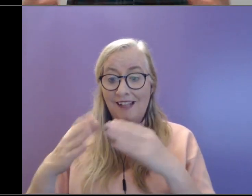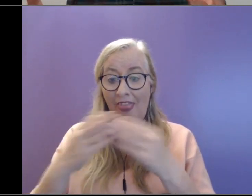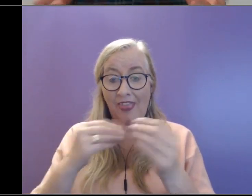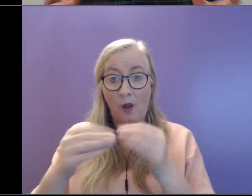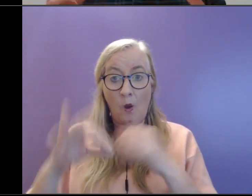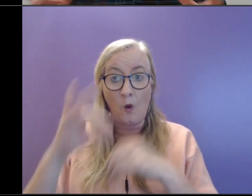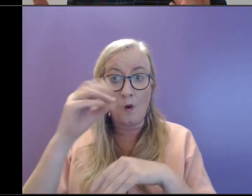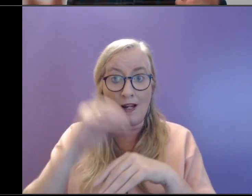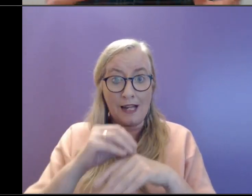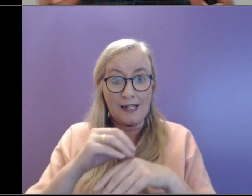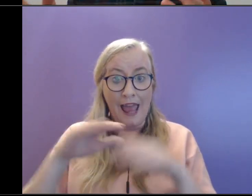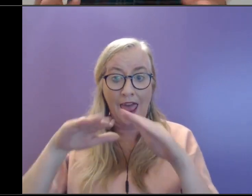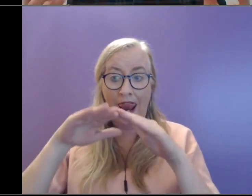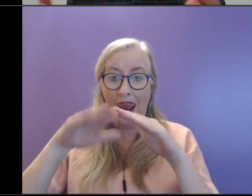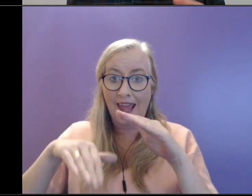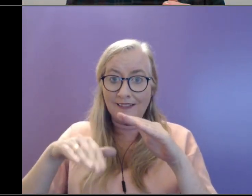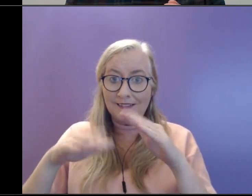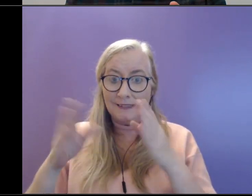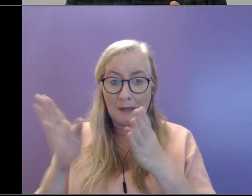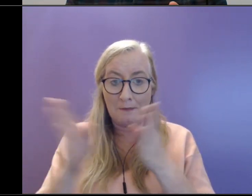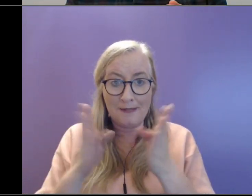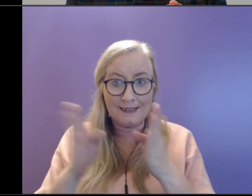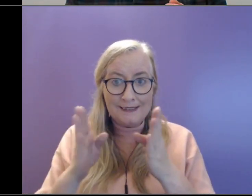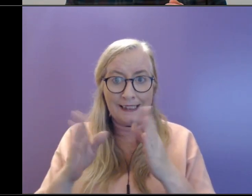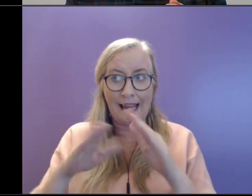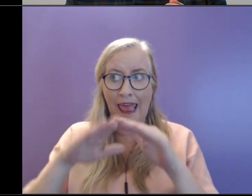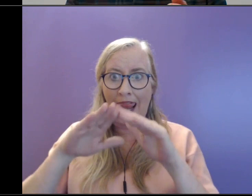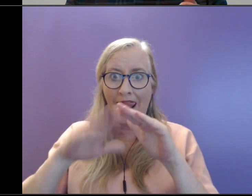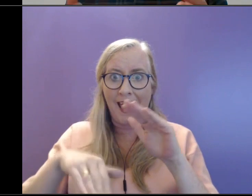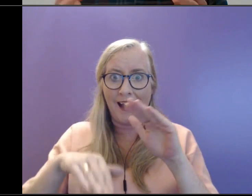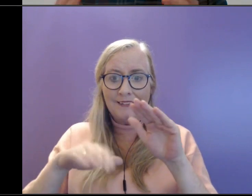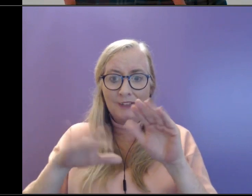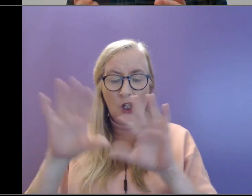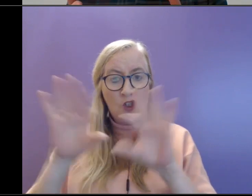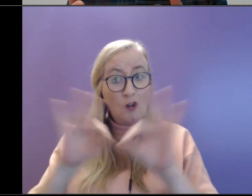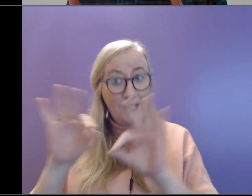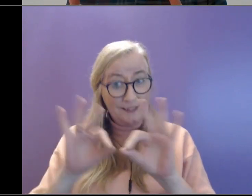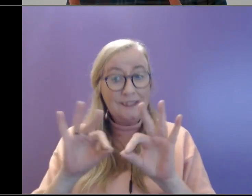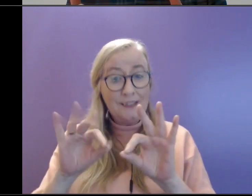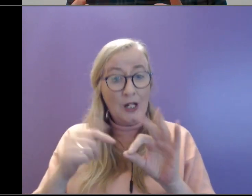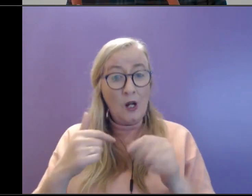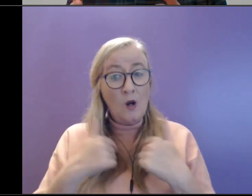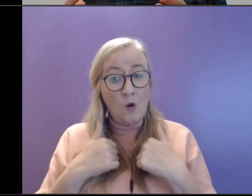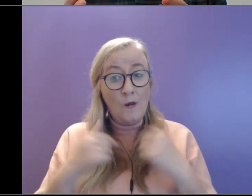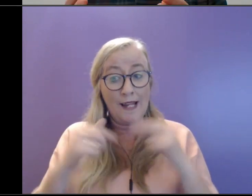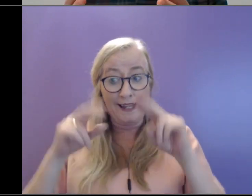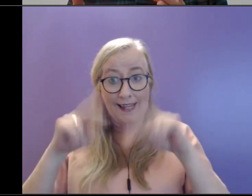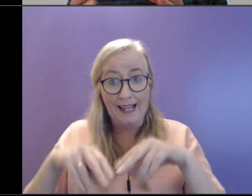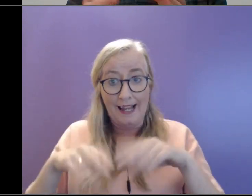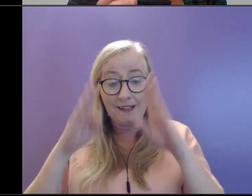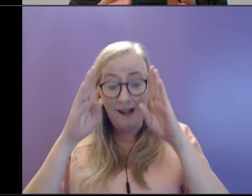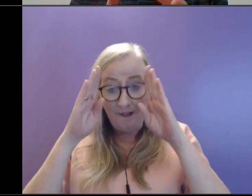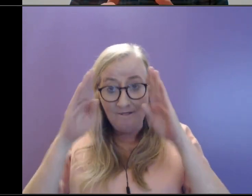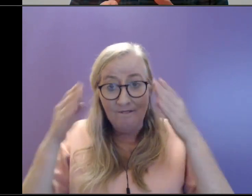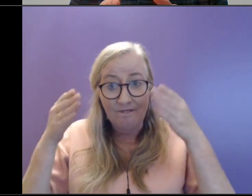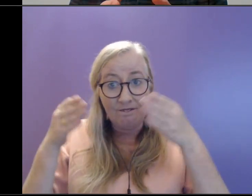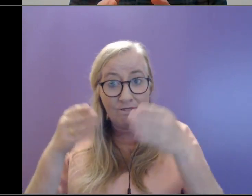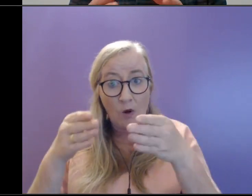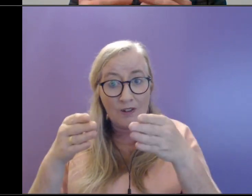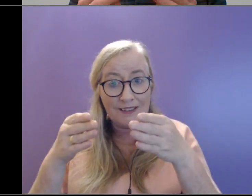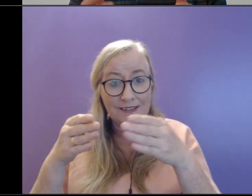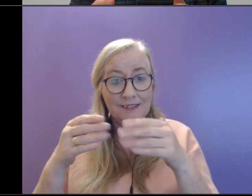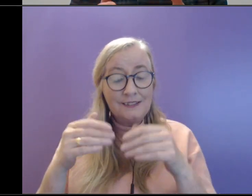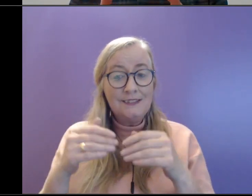maybe balance, less variety. We can tend to focus in on things that we maybe feel we have a little bit more